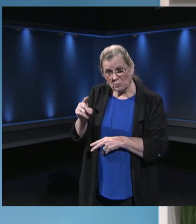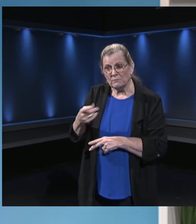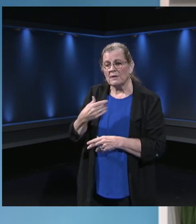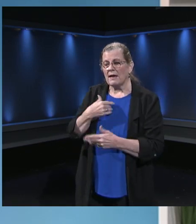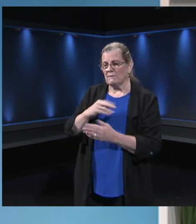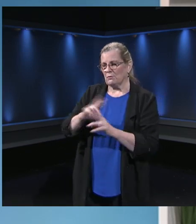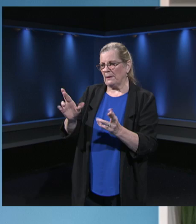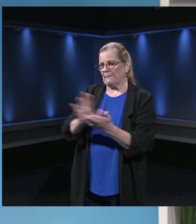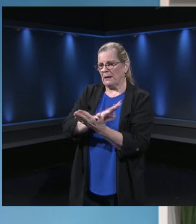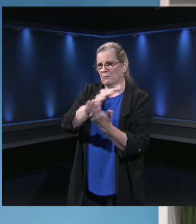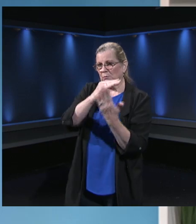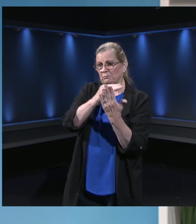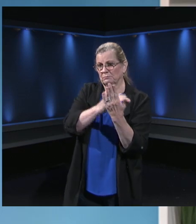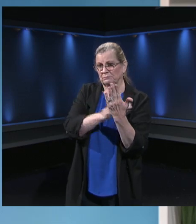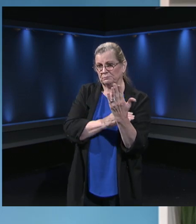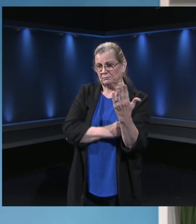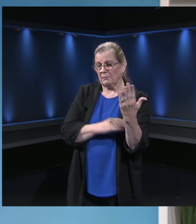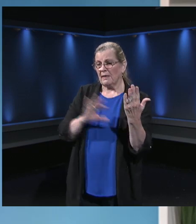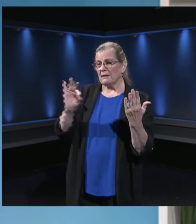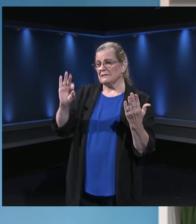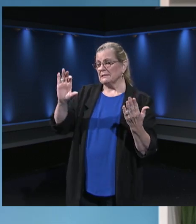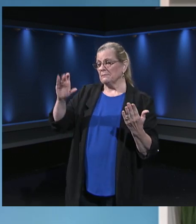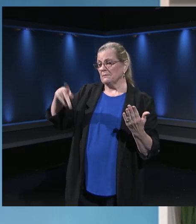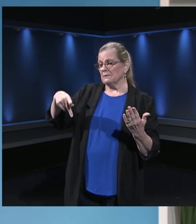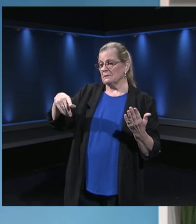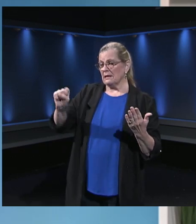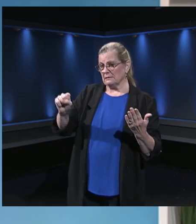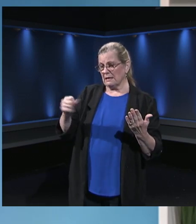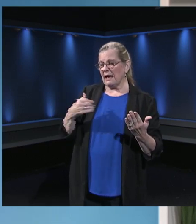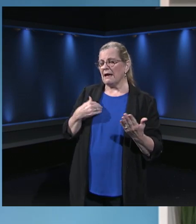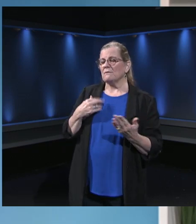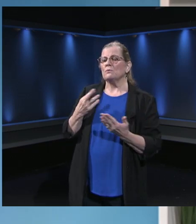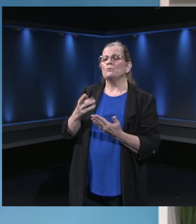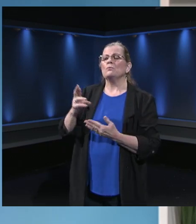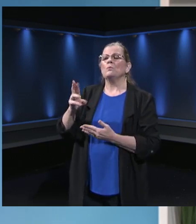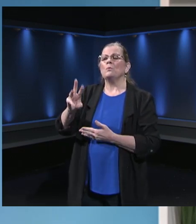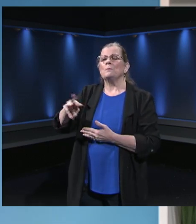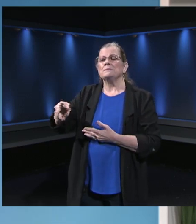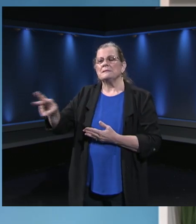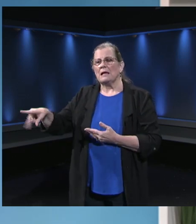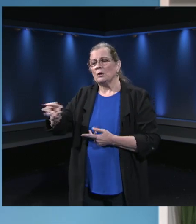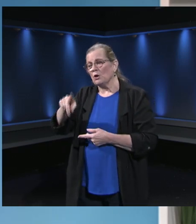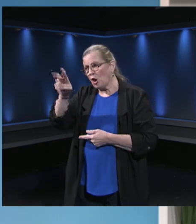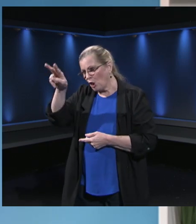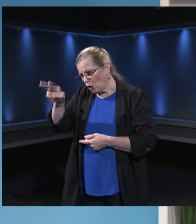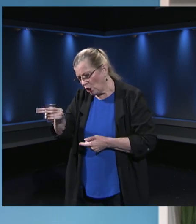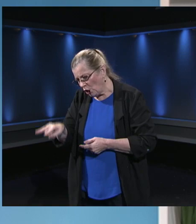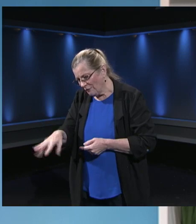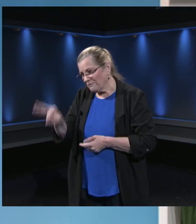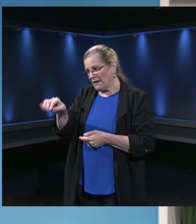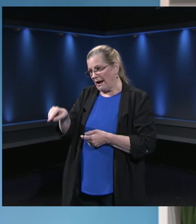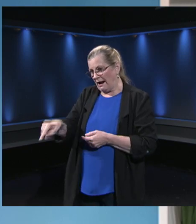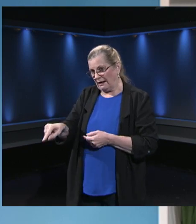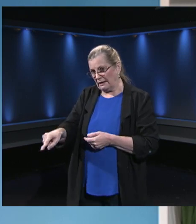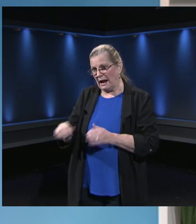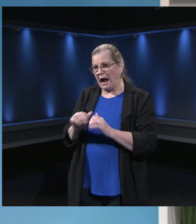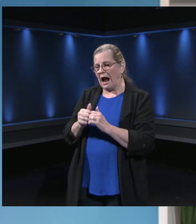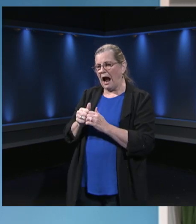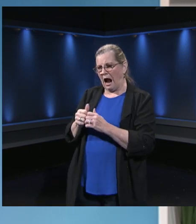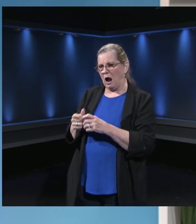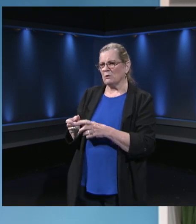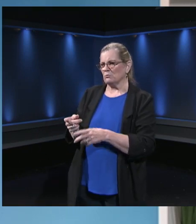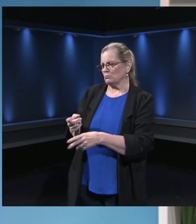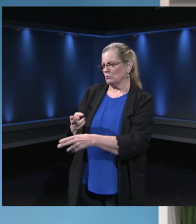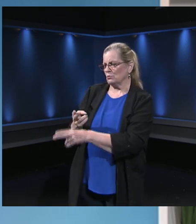FCPS website and find a lot of those resources and be able to sort of get a jump on some of the technology issues even